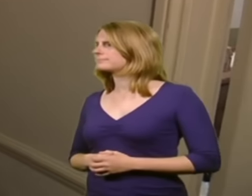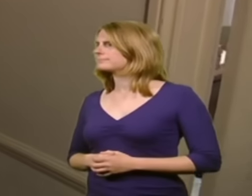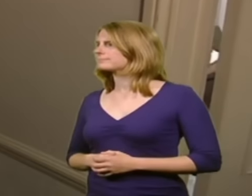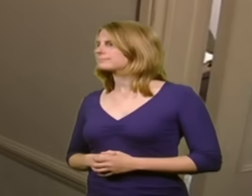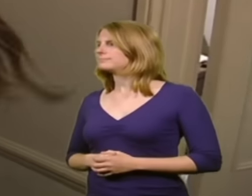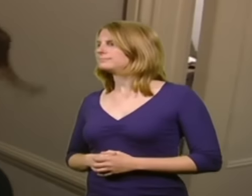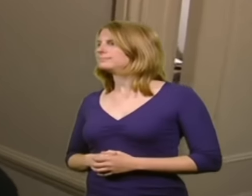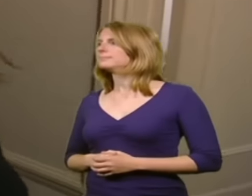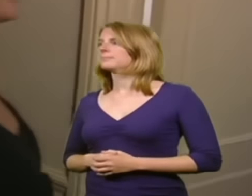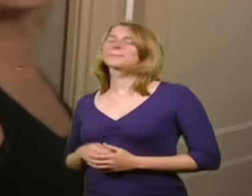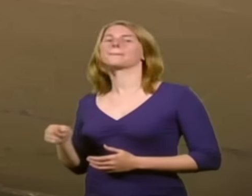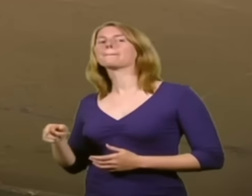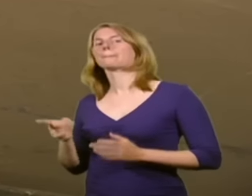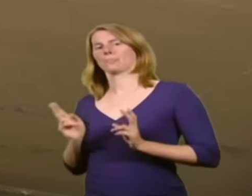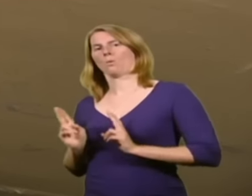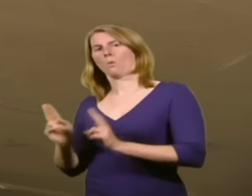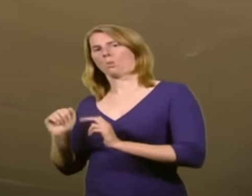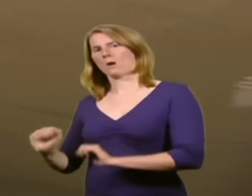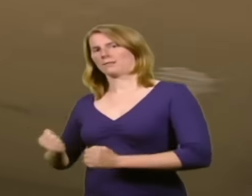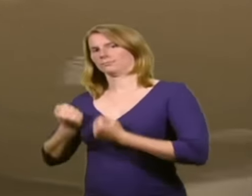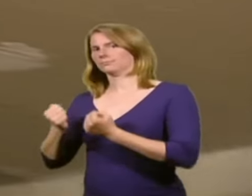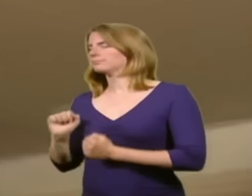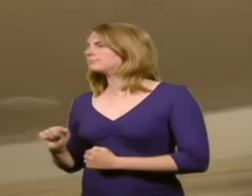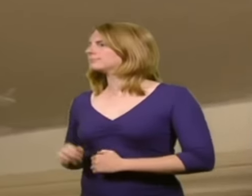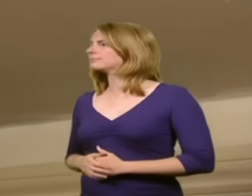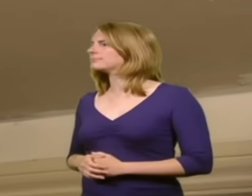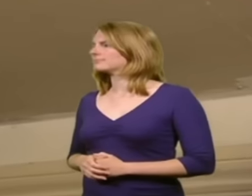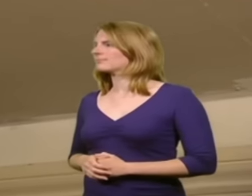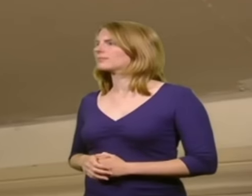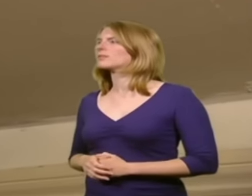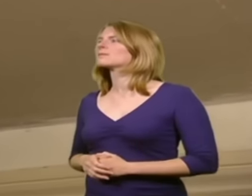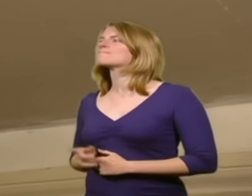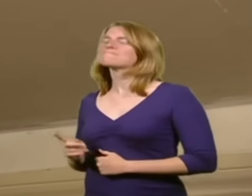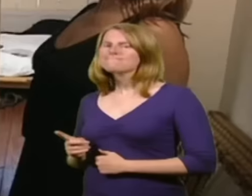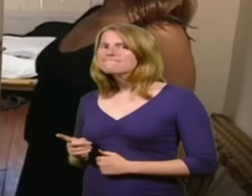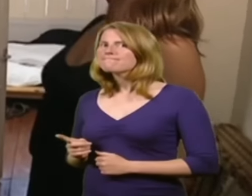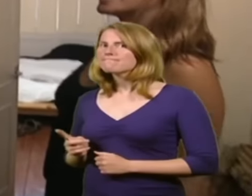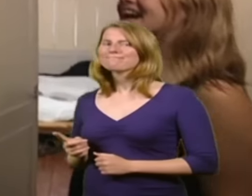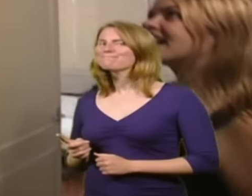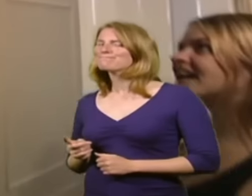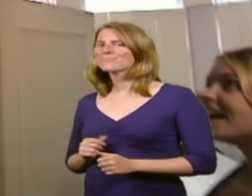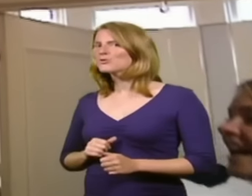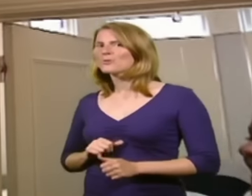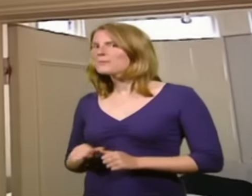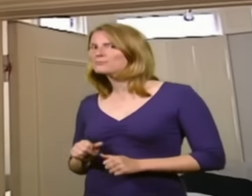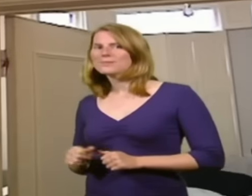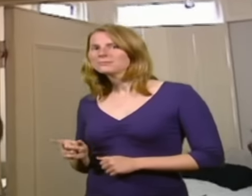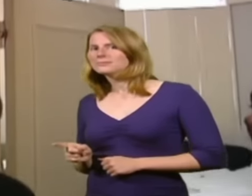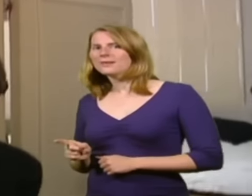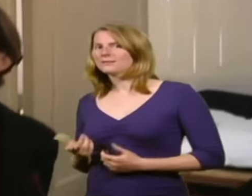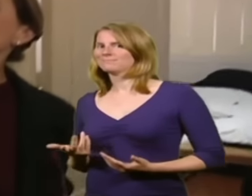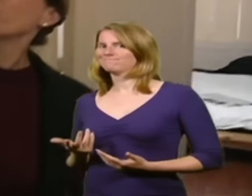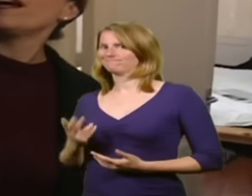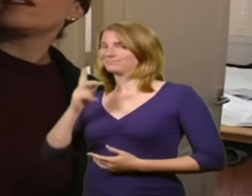Come through. Pull away. Yeah, well, it doesn't get any better, does it? I mean, these conversions are awkward anyway,